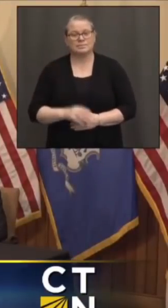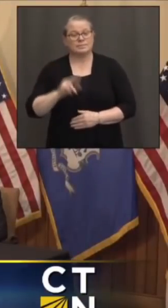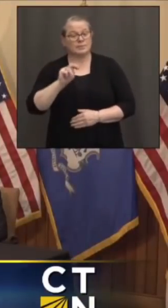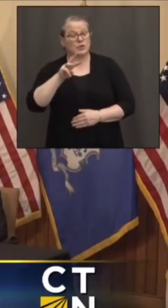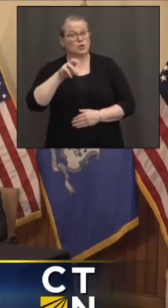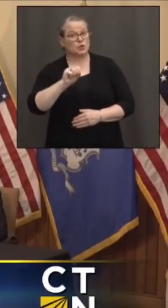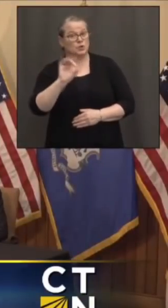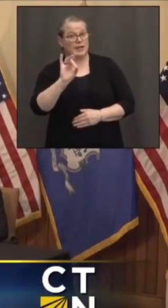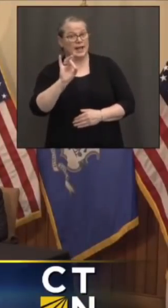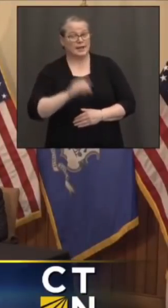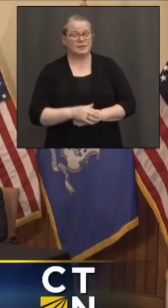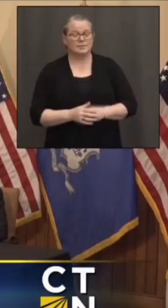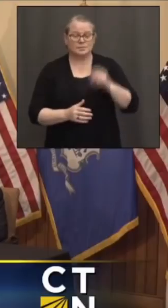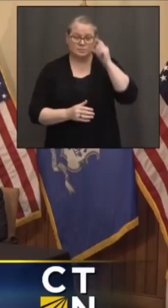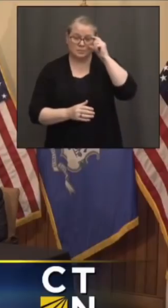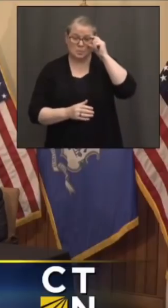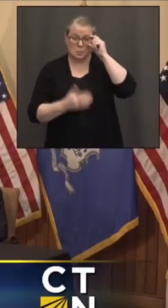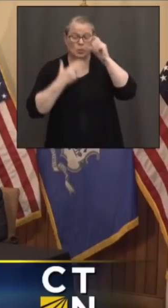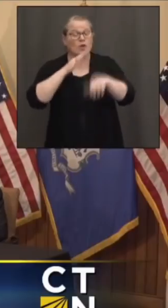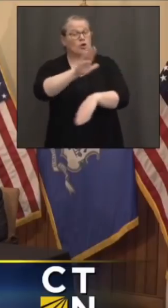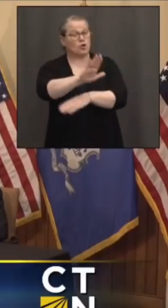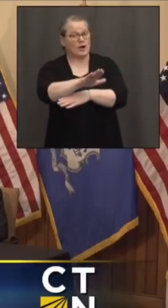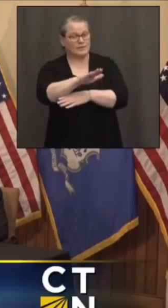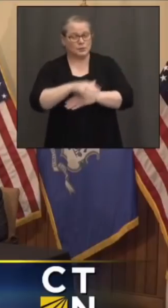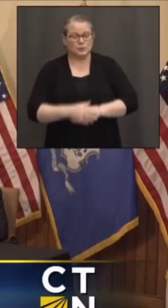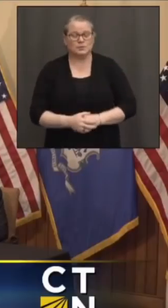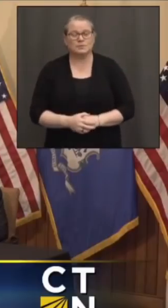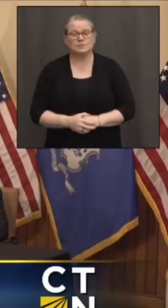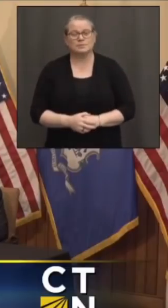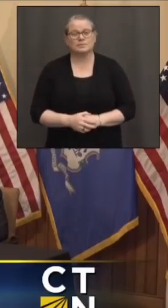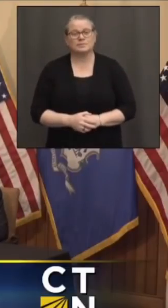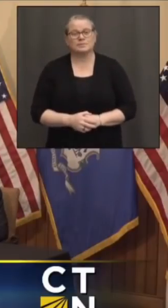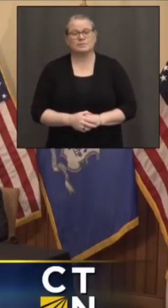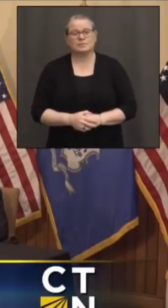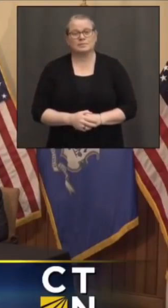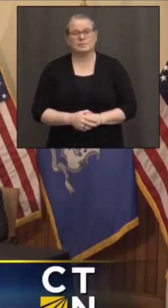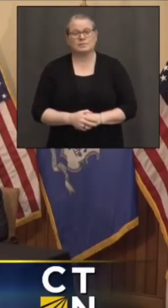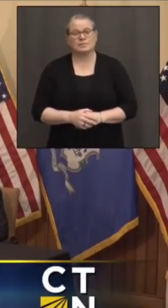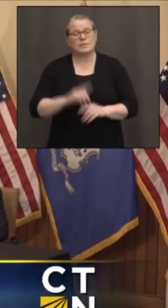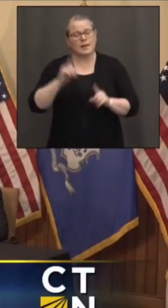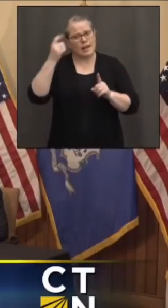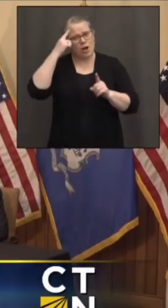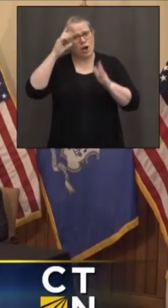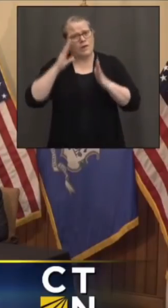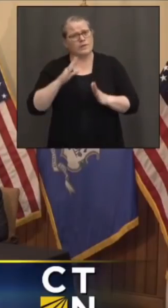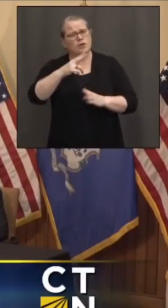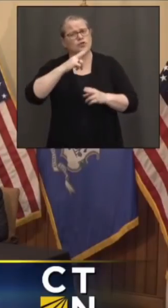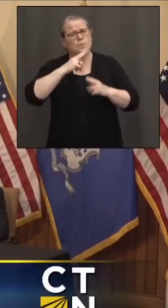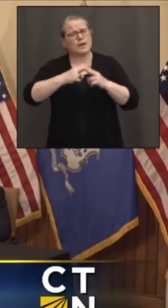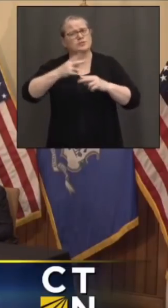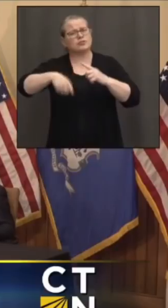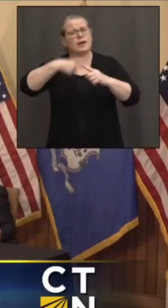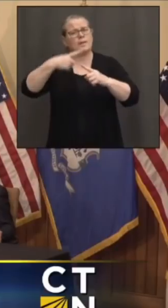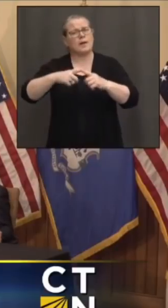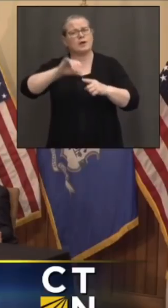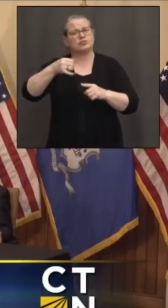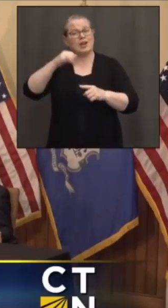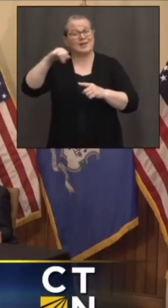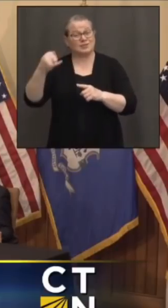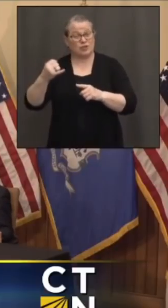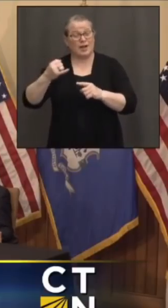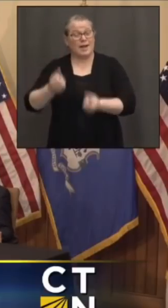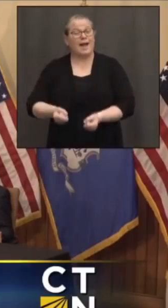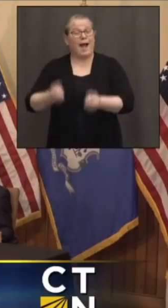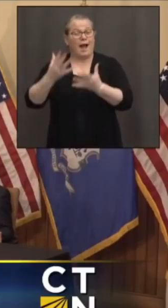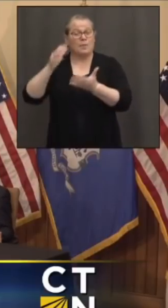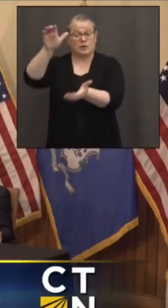Good afternoon, everyone. You talked again about the amount of J&J and how much less than we had been